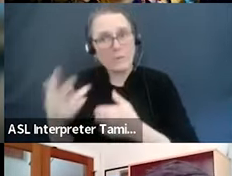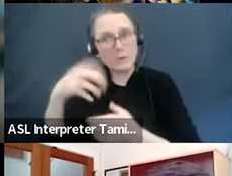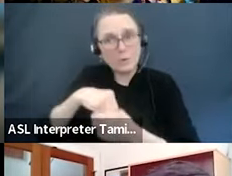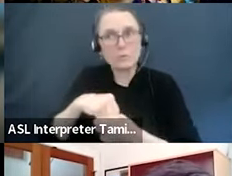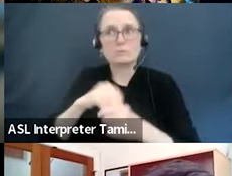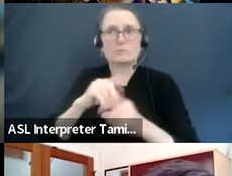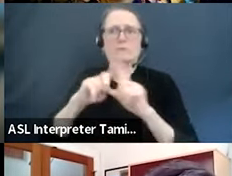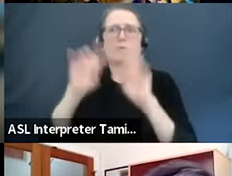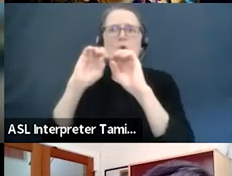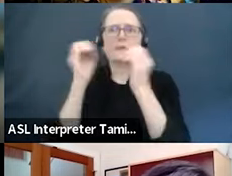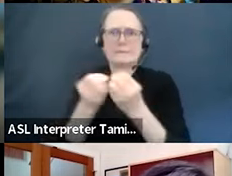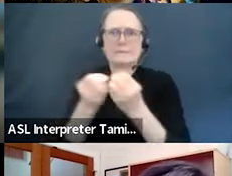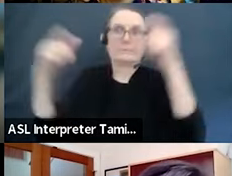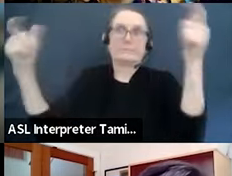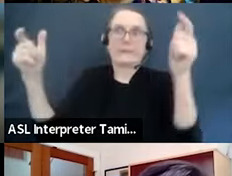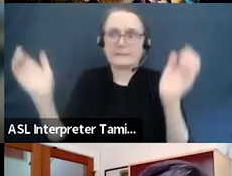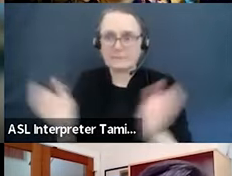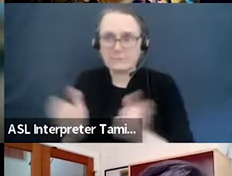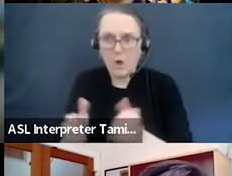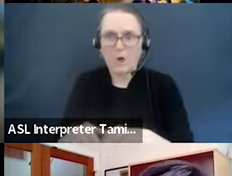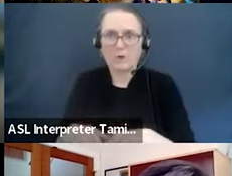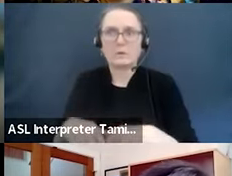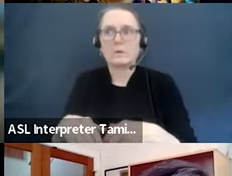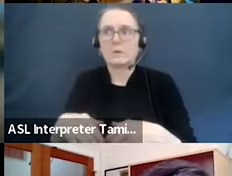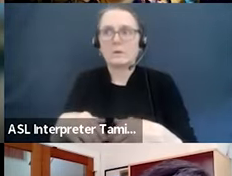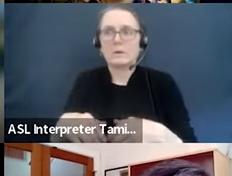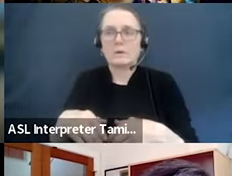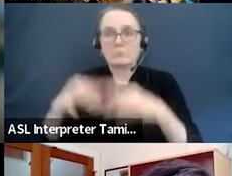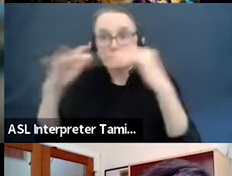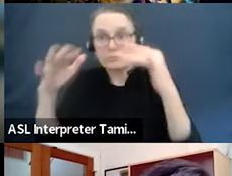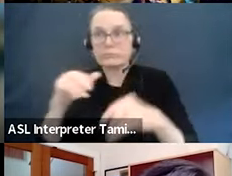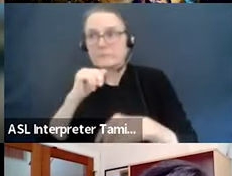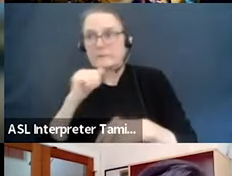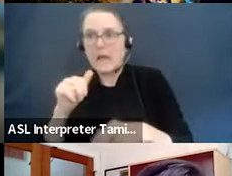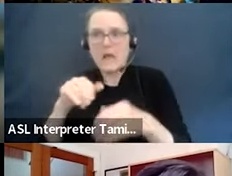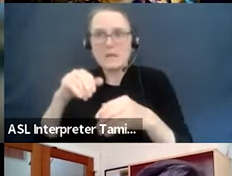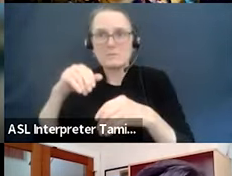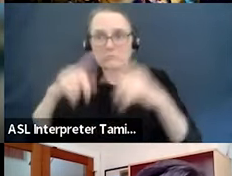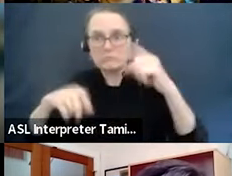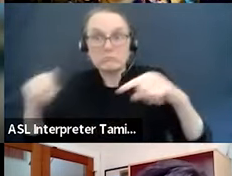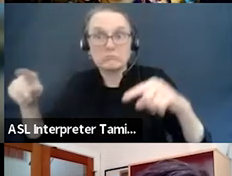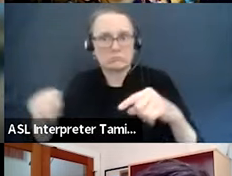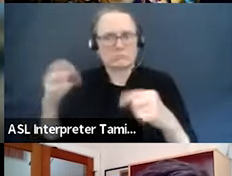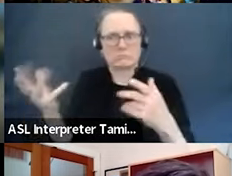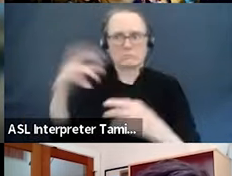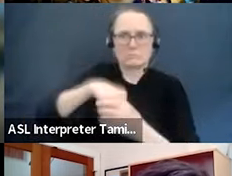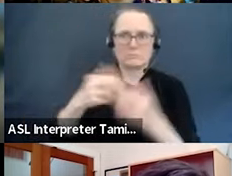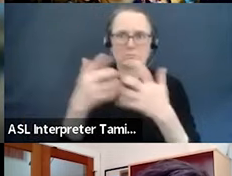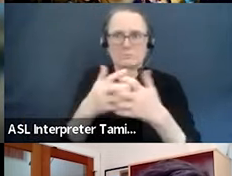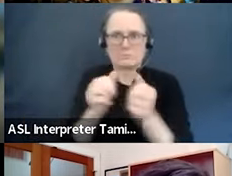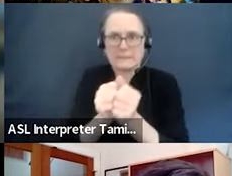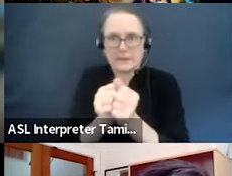Thanks for that question. I think, you know, just start off with, I want to say that we know this is a long haul recovery